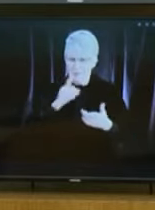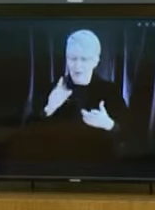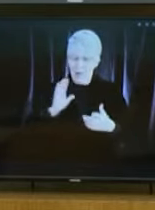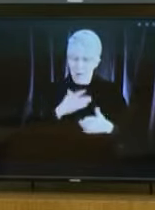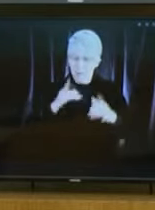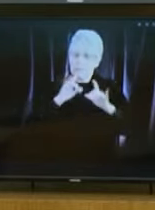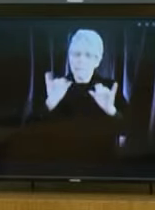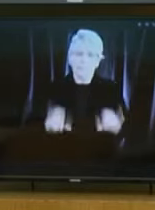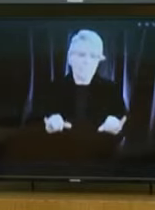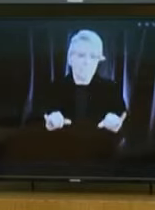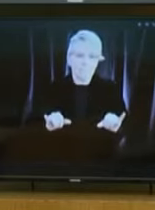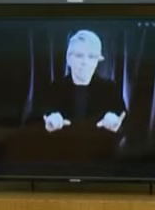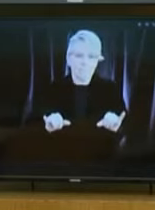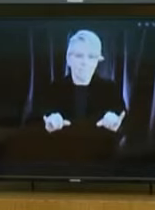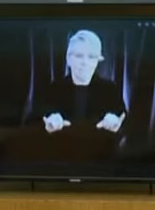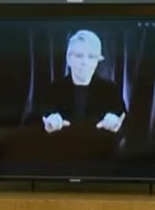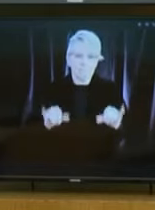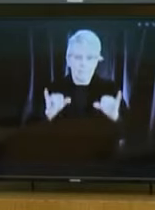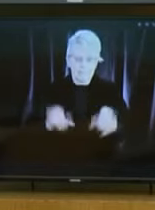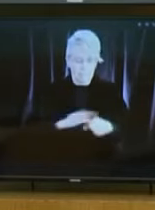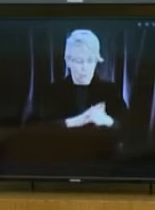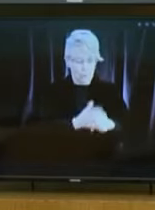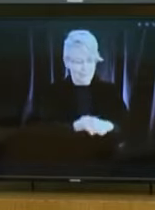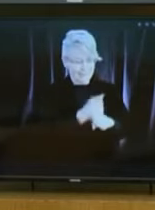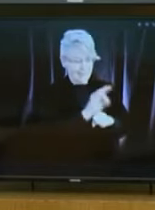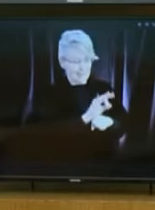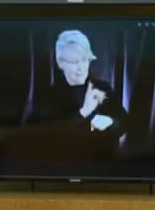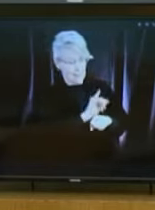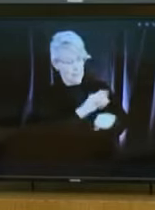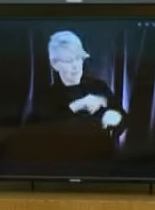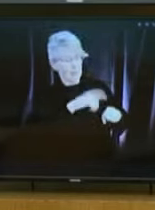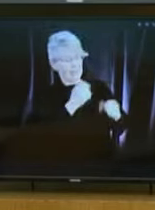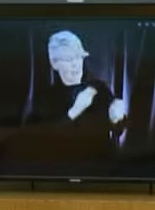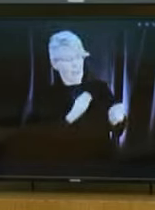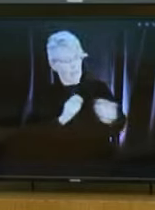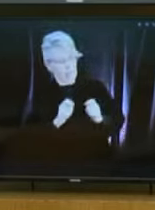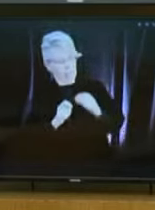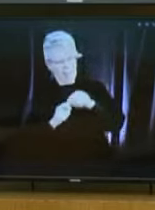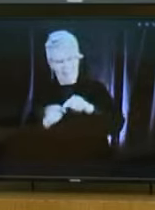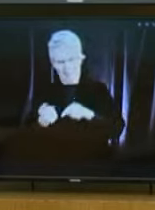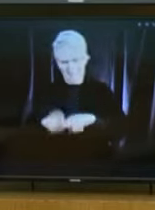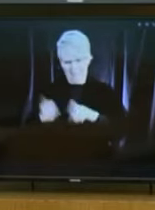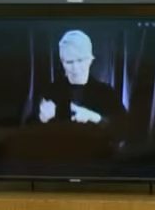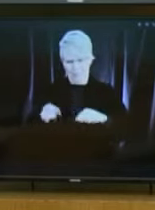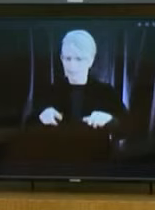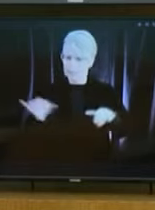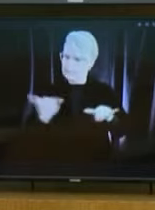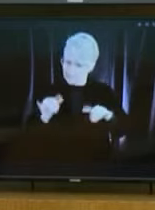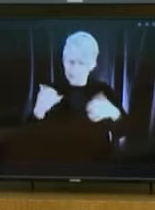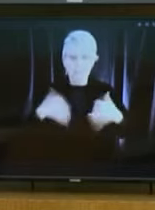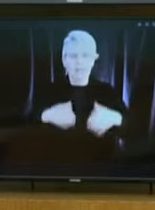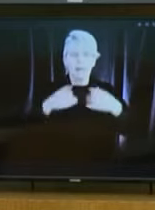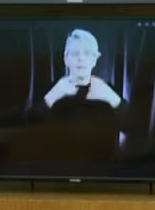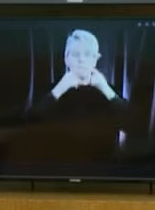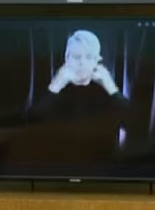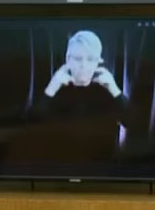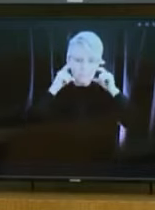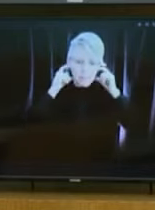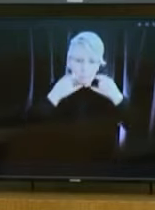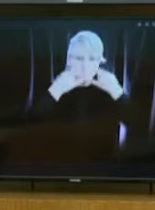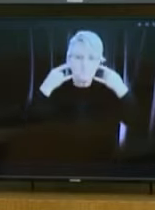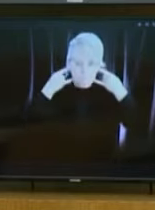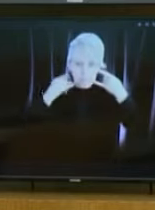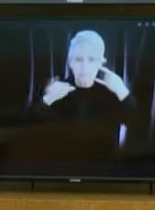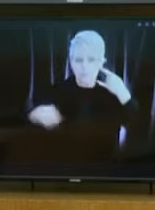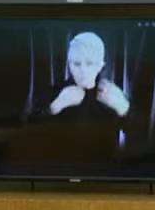um the previous covert 19 strains you know uh keeping our physical distance wearing mask use where appropriate staying home and seeking testing